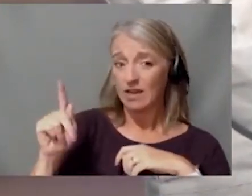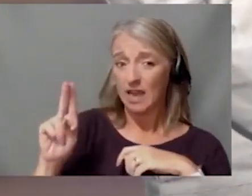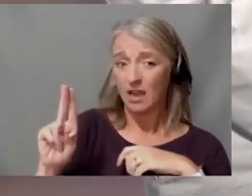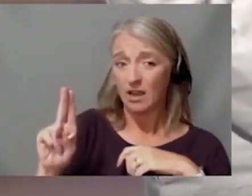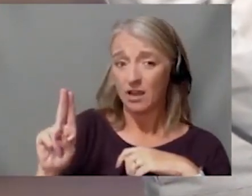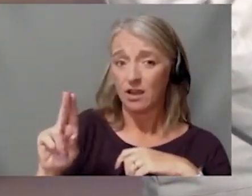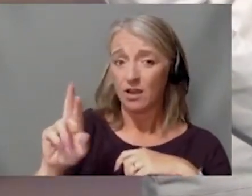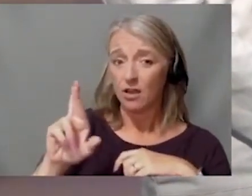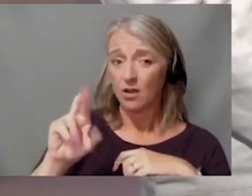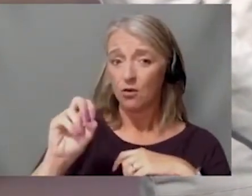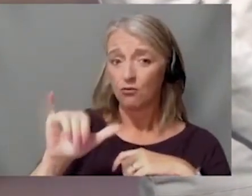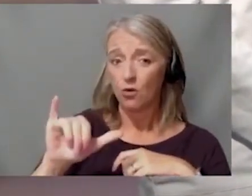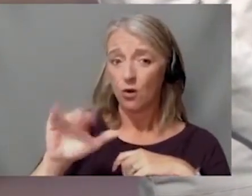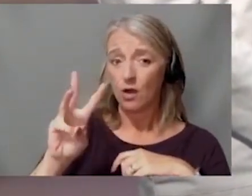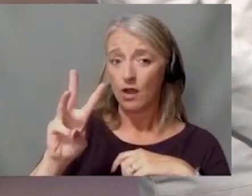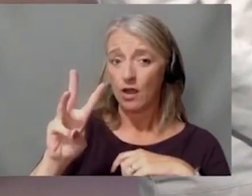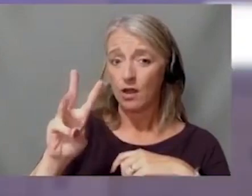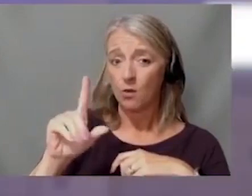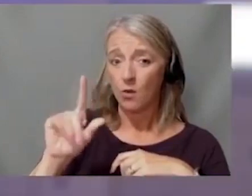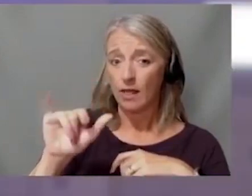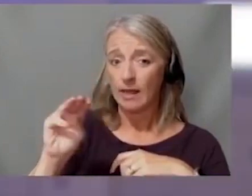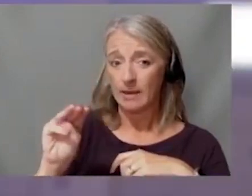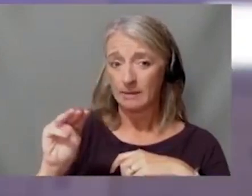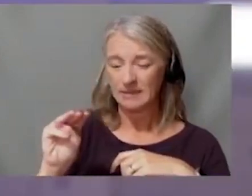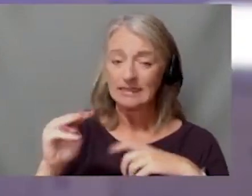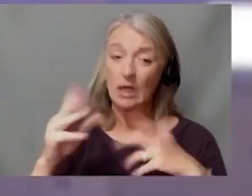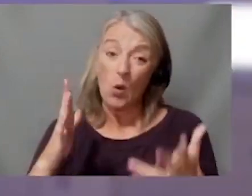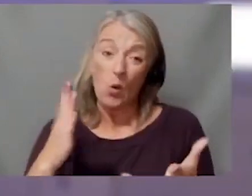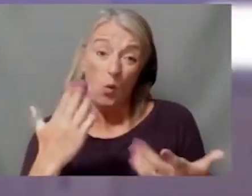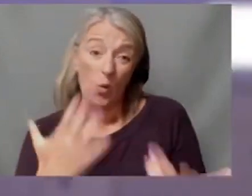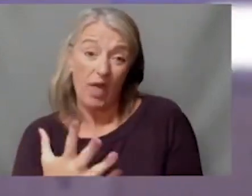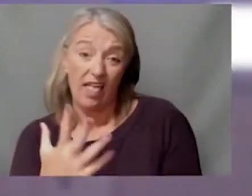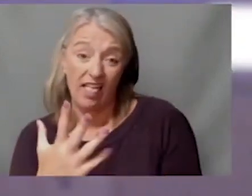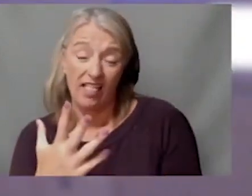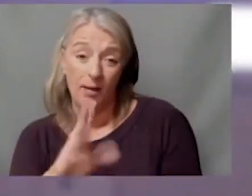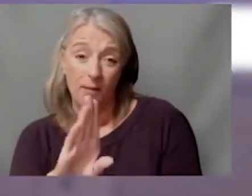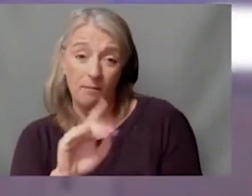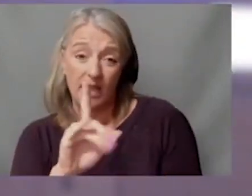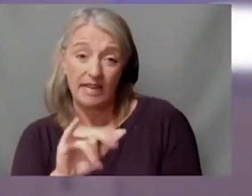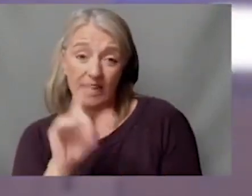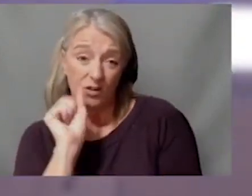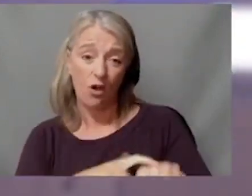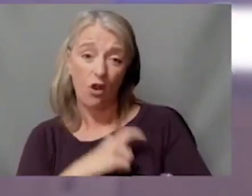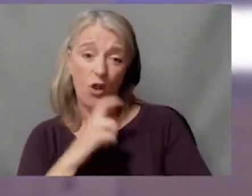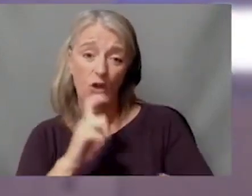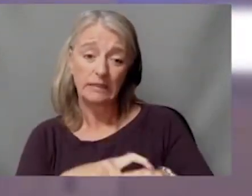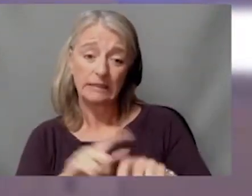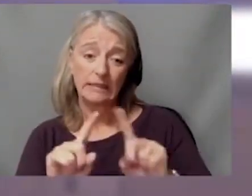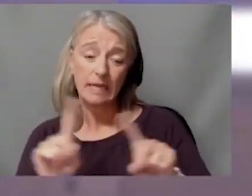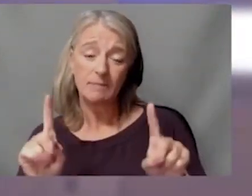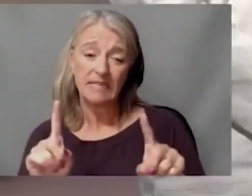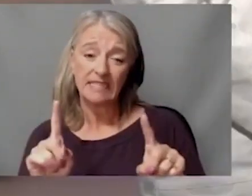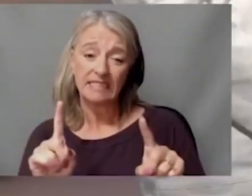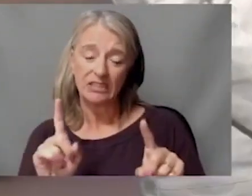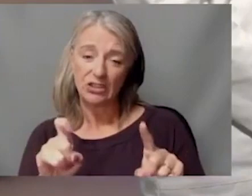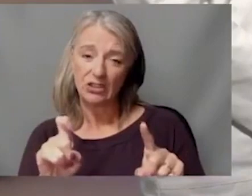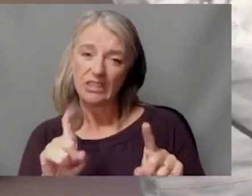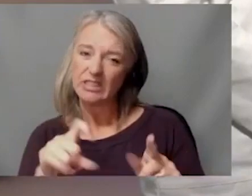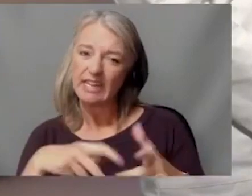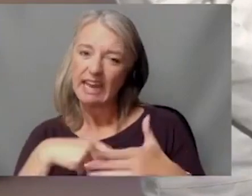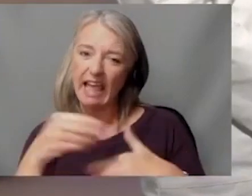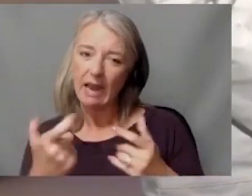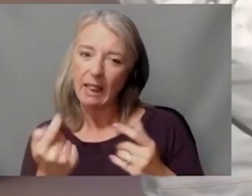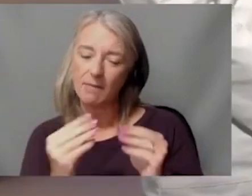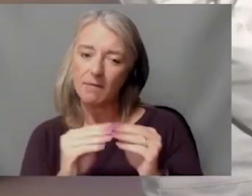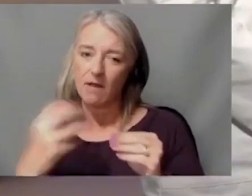Well, buddy, uh, I know you've been working awfully hard for, uh, obviously a long, long time, but you need to get out a little bit more. I've been the coach